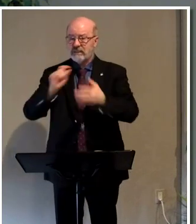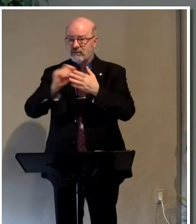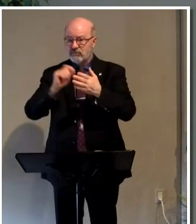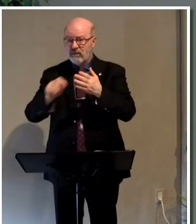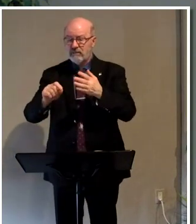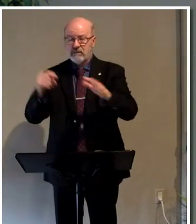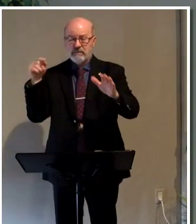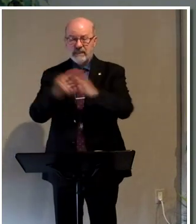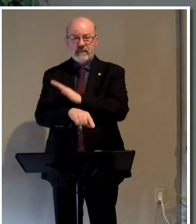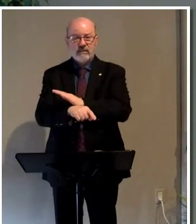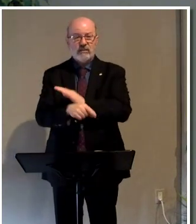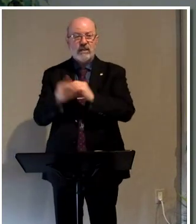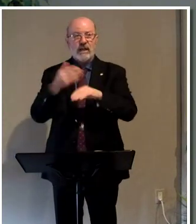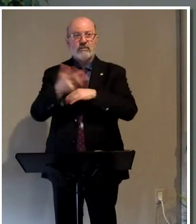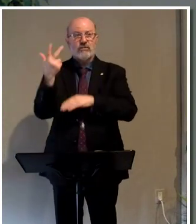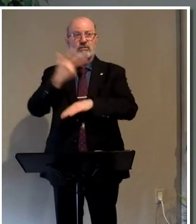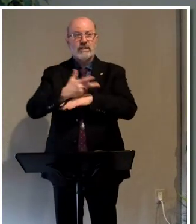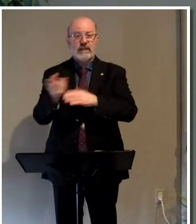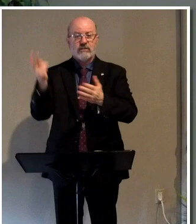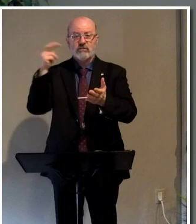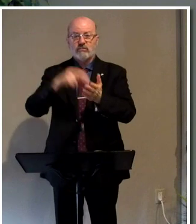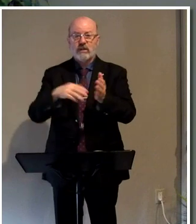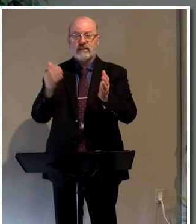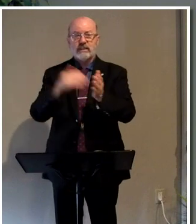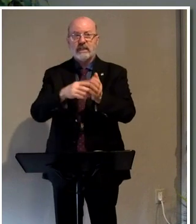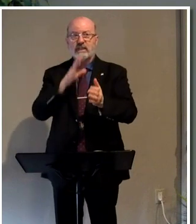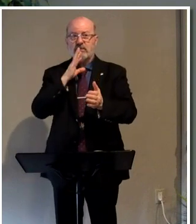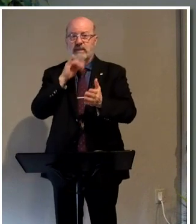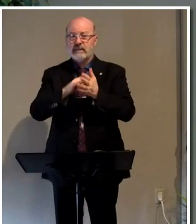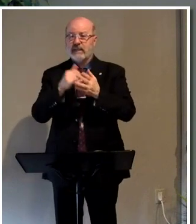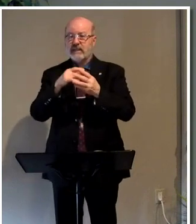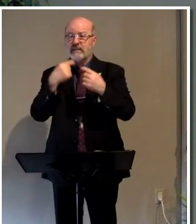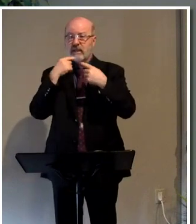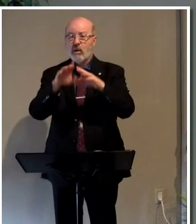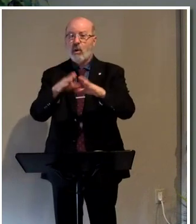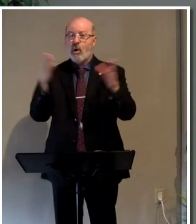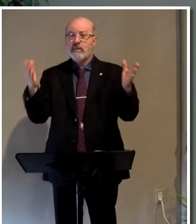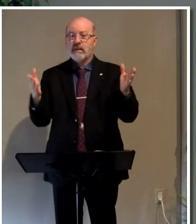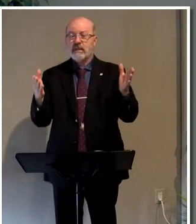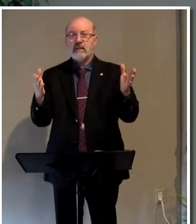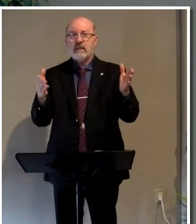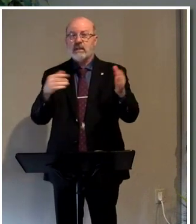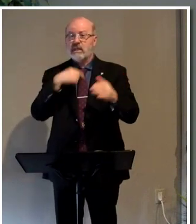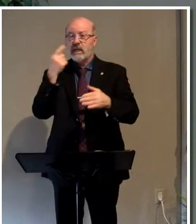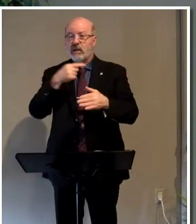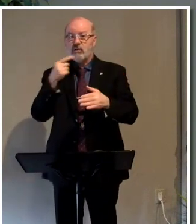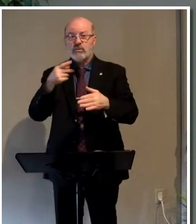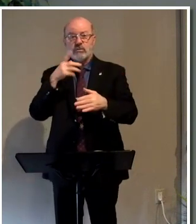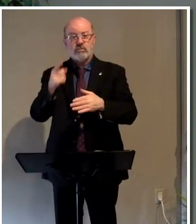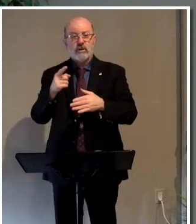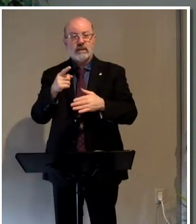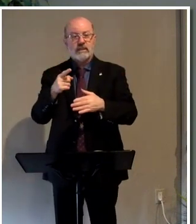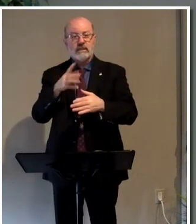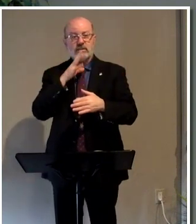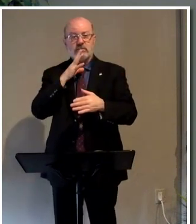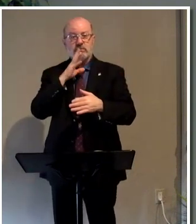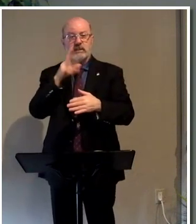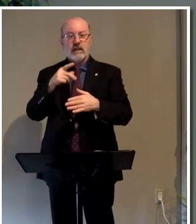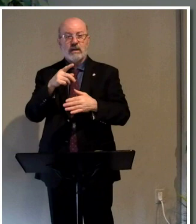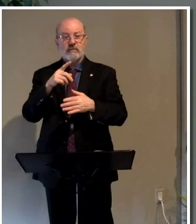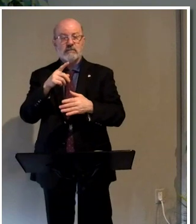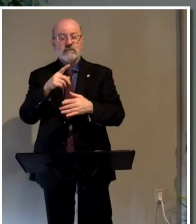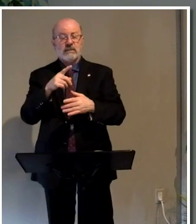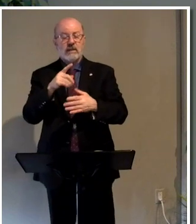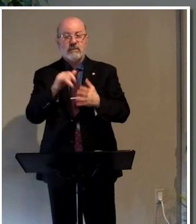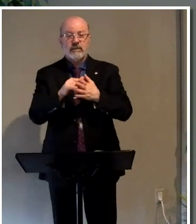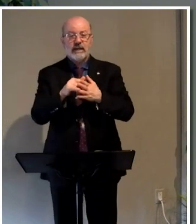and be killed. And after three days rise again. And he spake that saying openly, and who is the one that's going to speak up and take issue